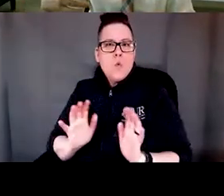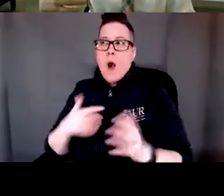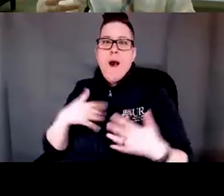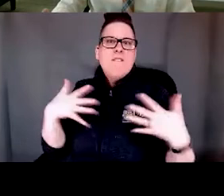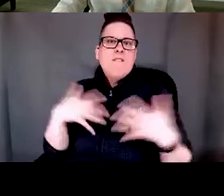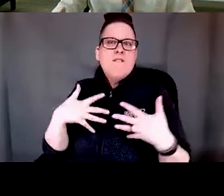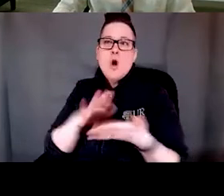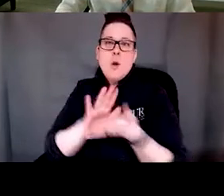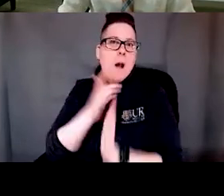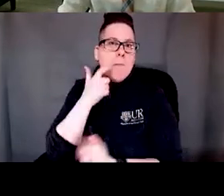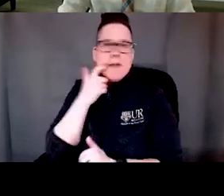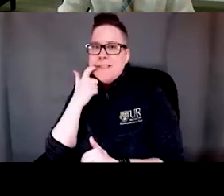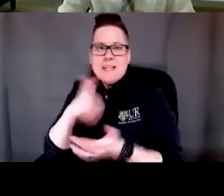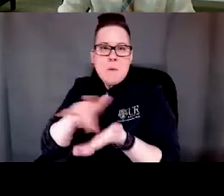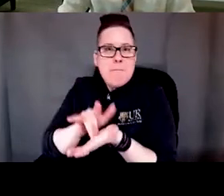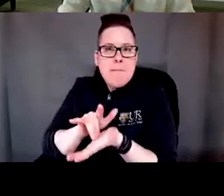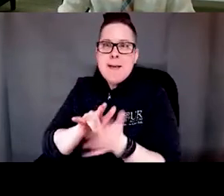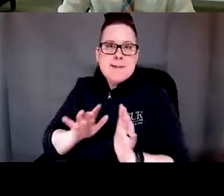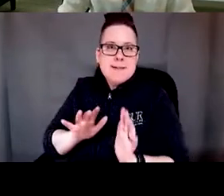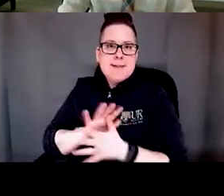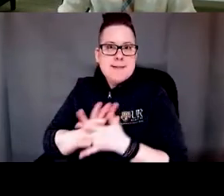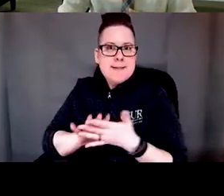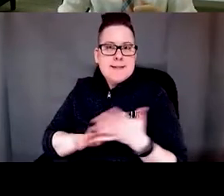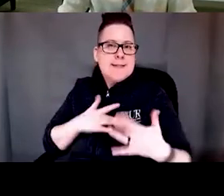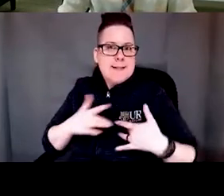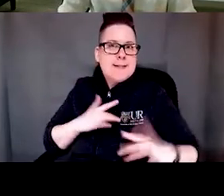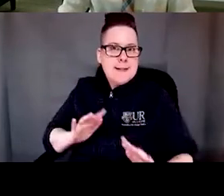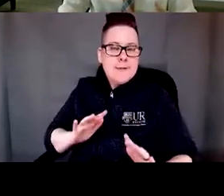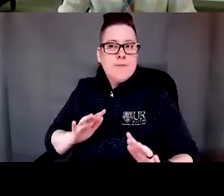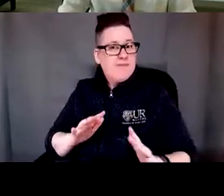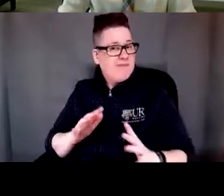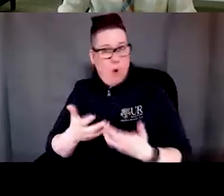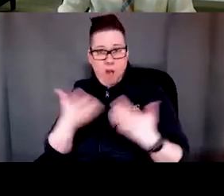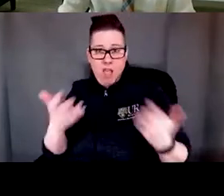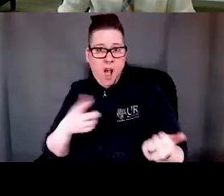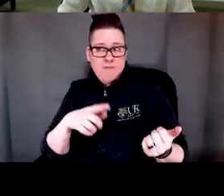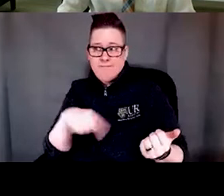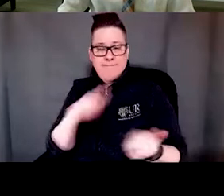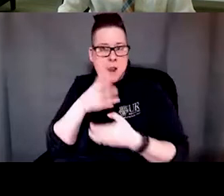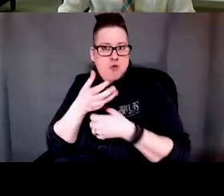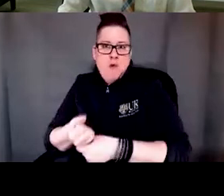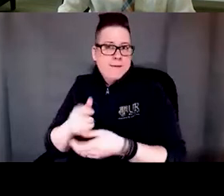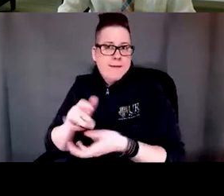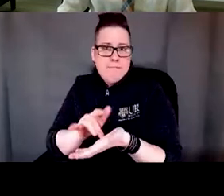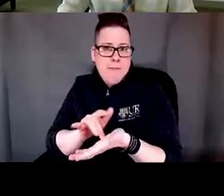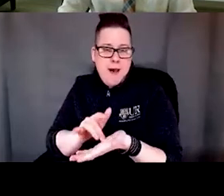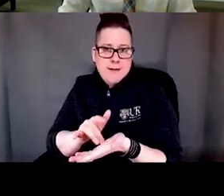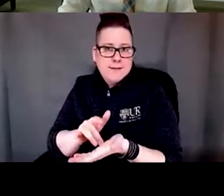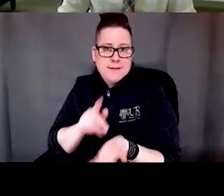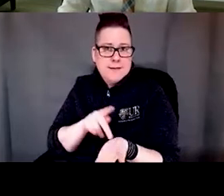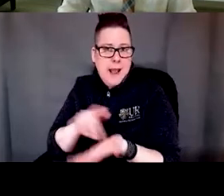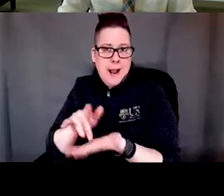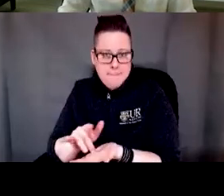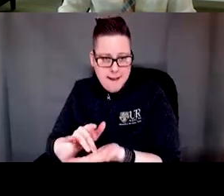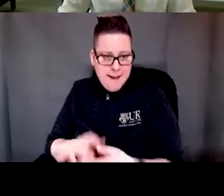that comes with medication. So there's a lot of distrust around that. And then there's also